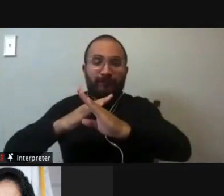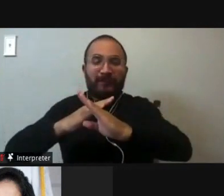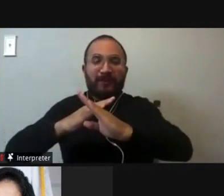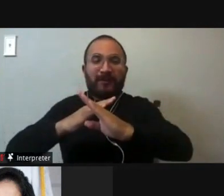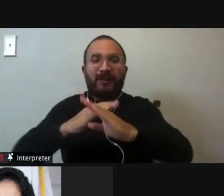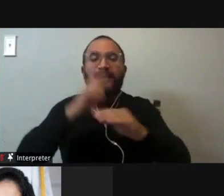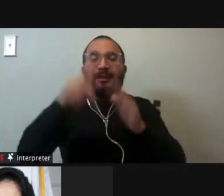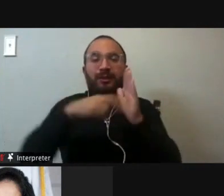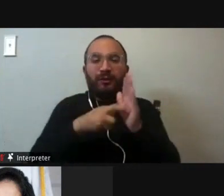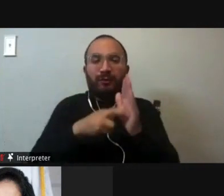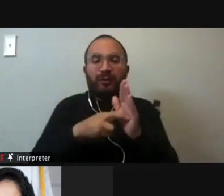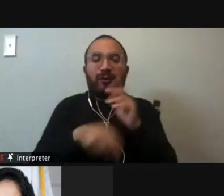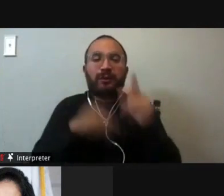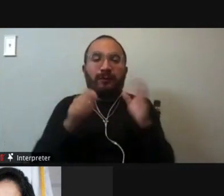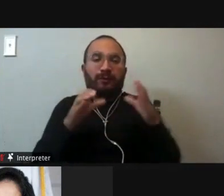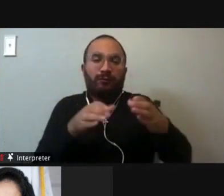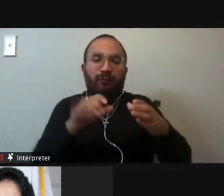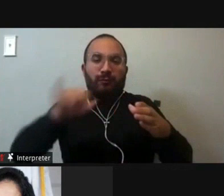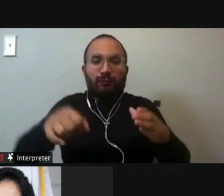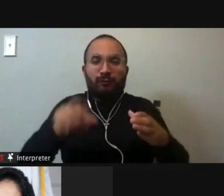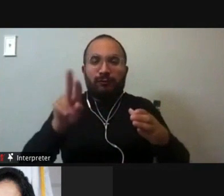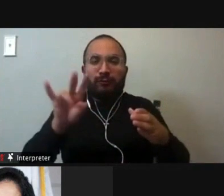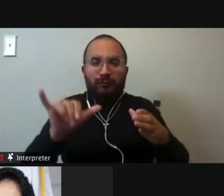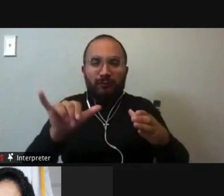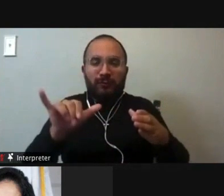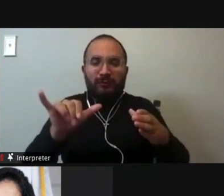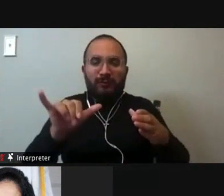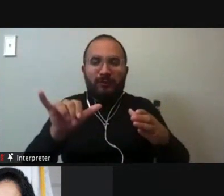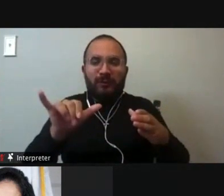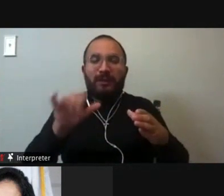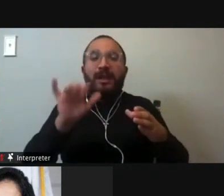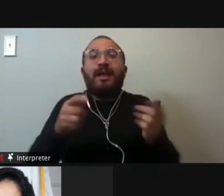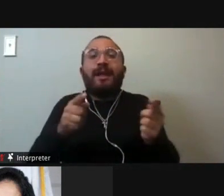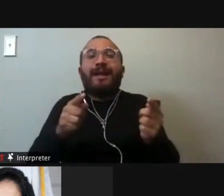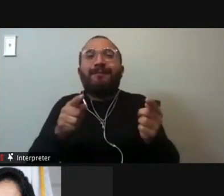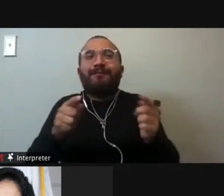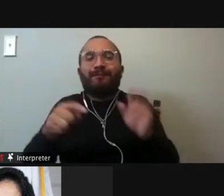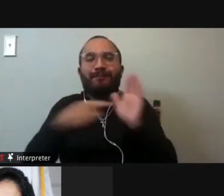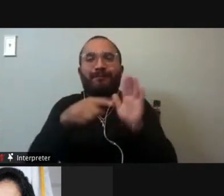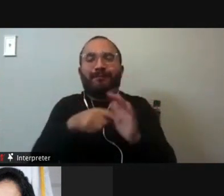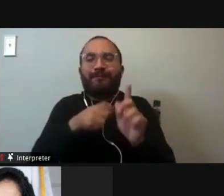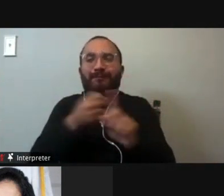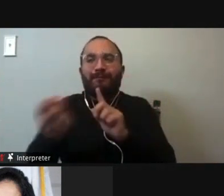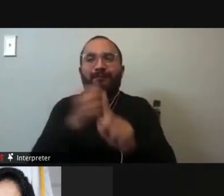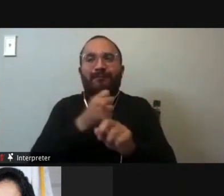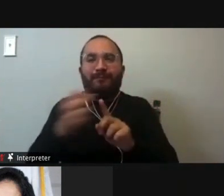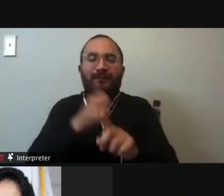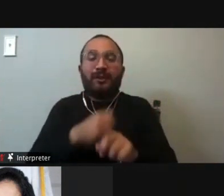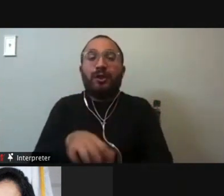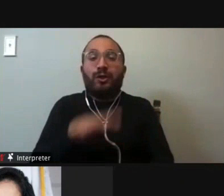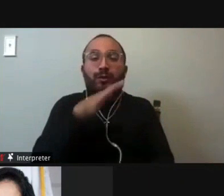and address the economic barriers that too often prevent women and persons of color from seeking and obtaining justice.